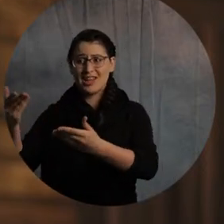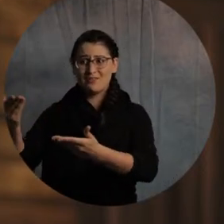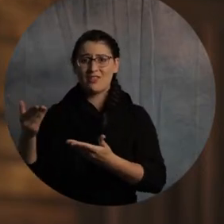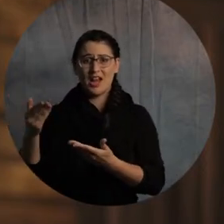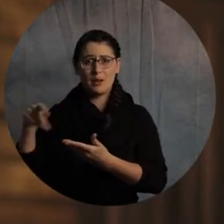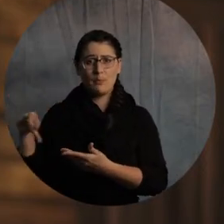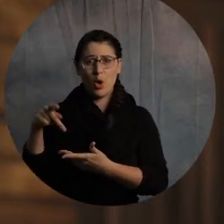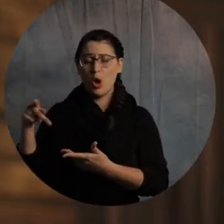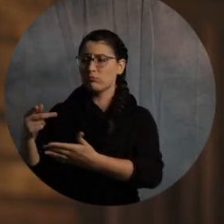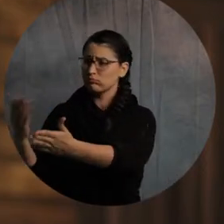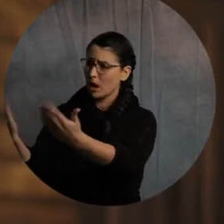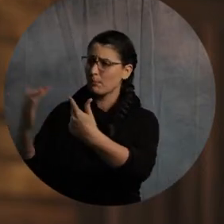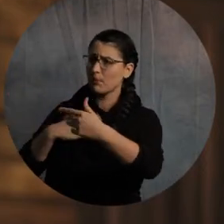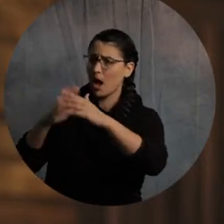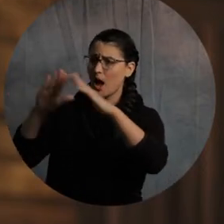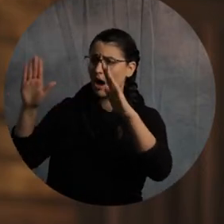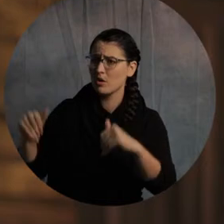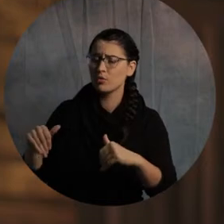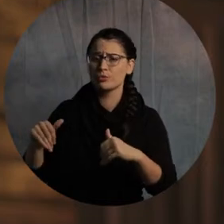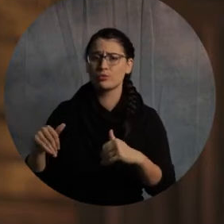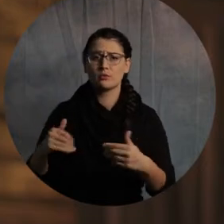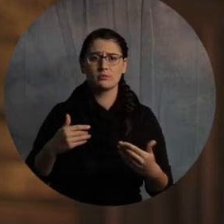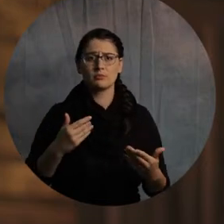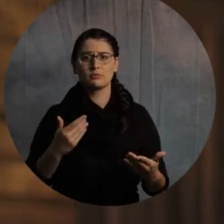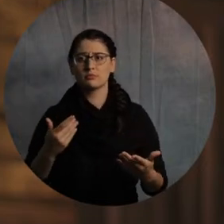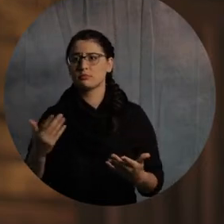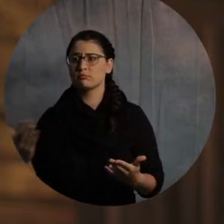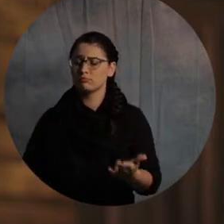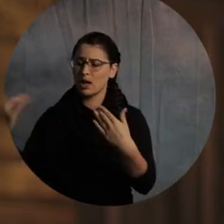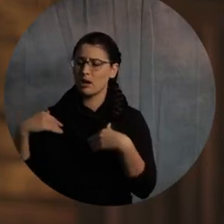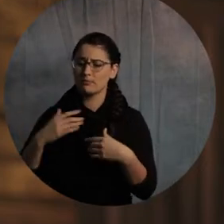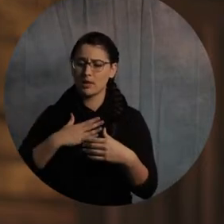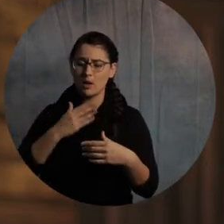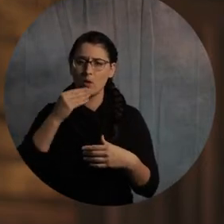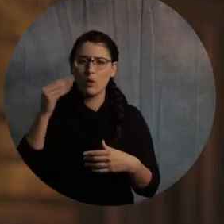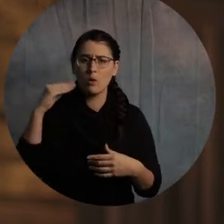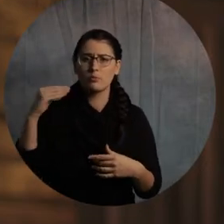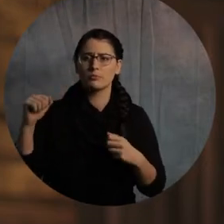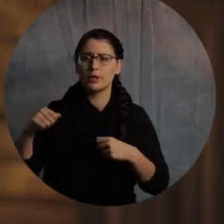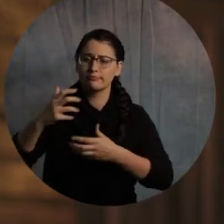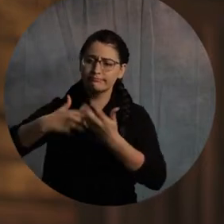and inviting the people that they were taking the time as couples to get to know.